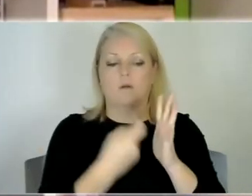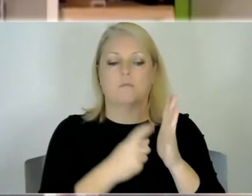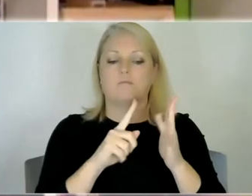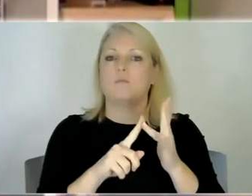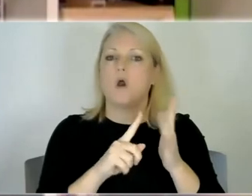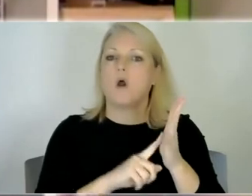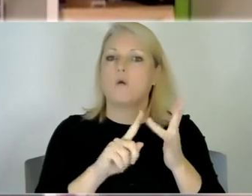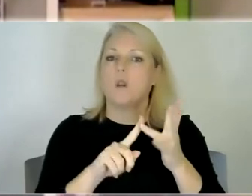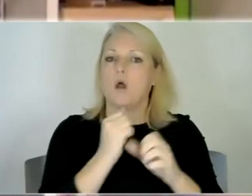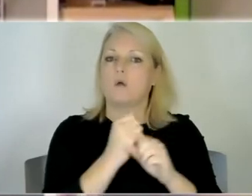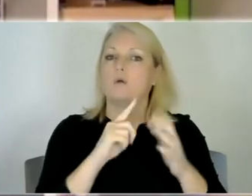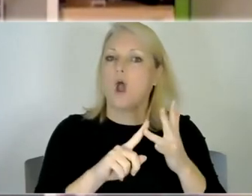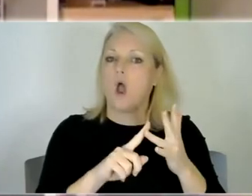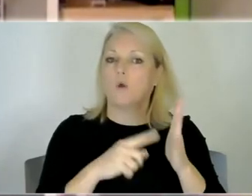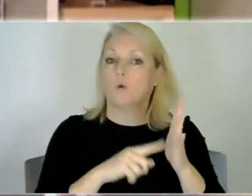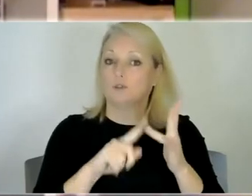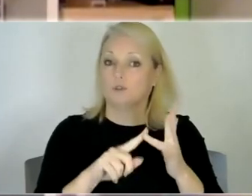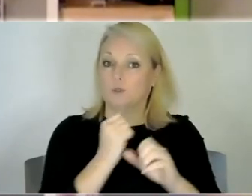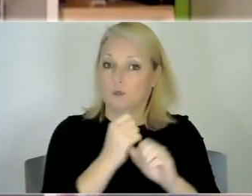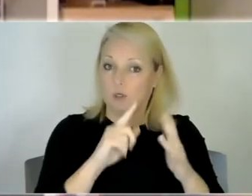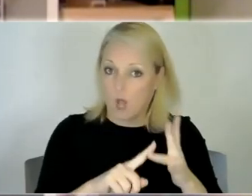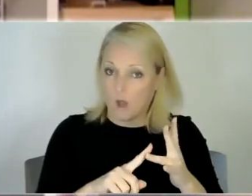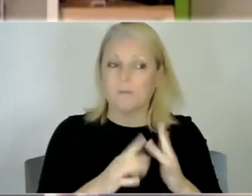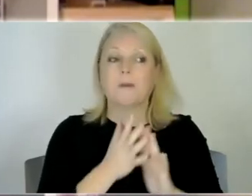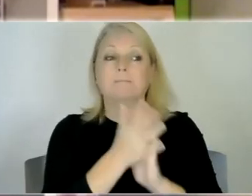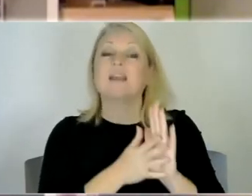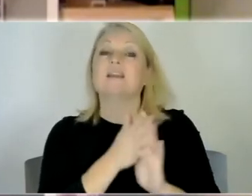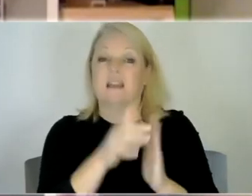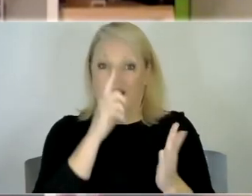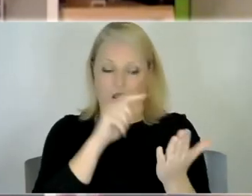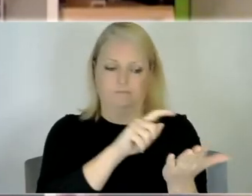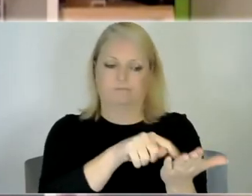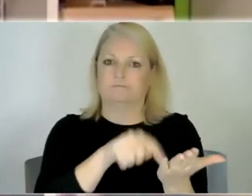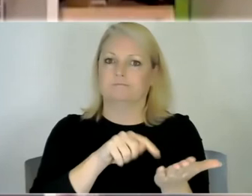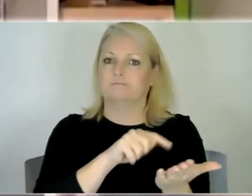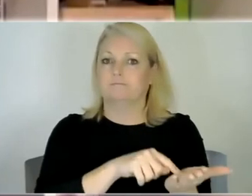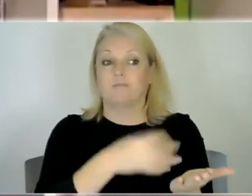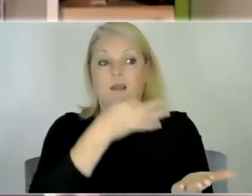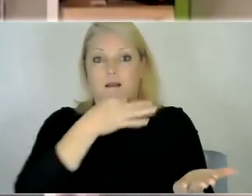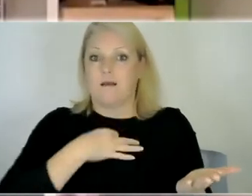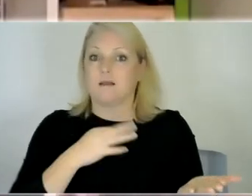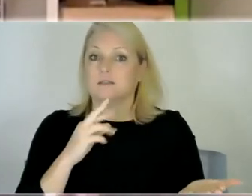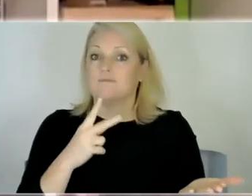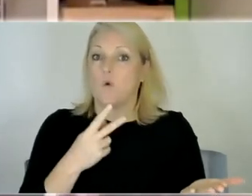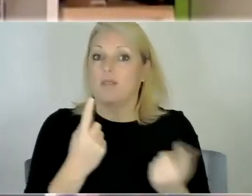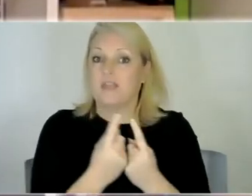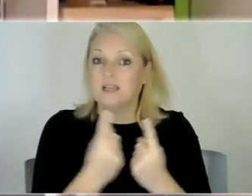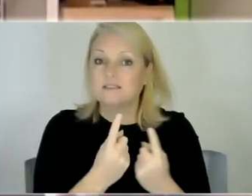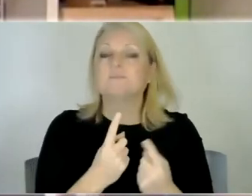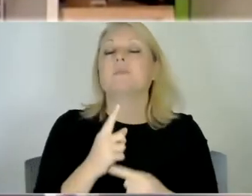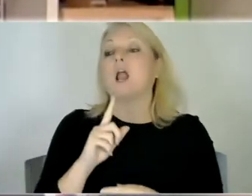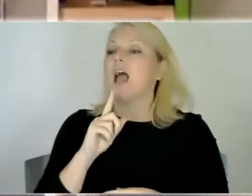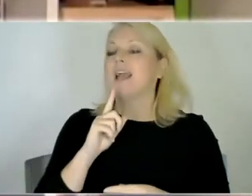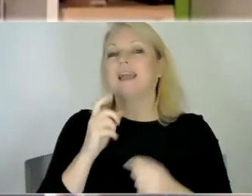can uh he can request things he can um uh he you know he asked me for like dad i would